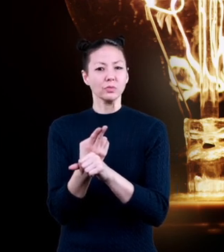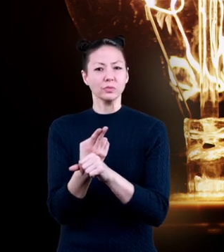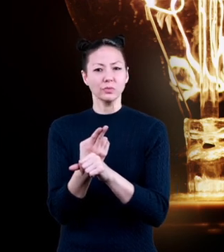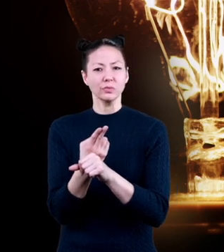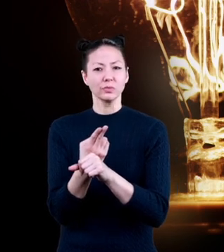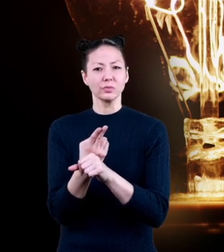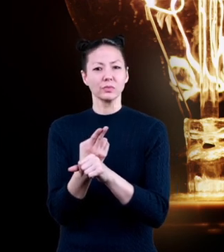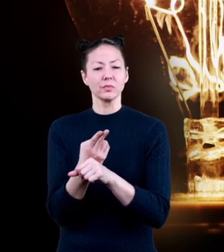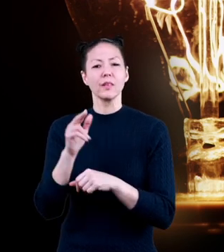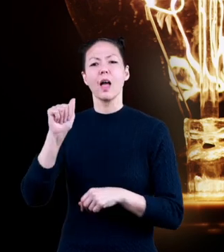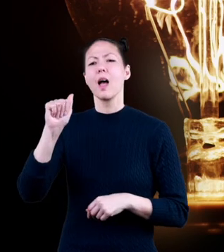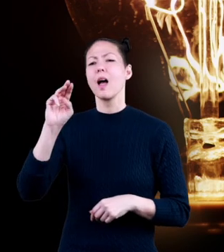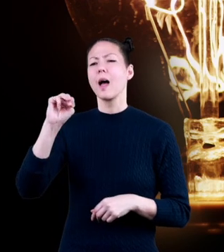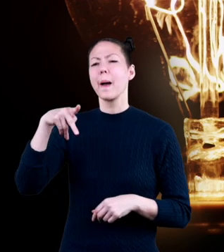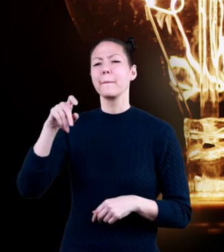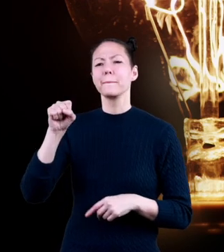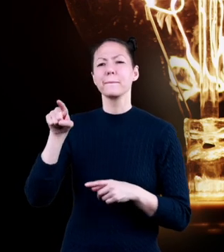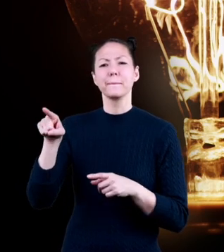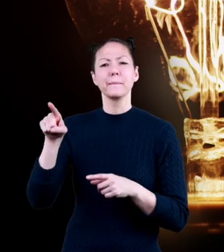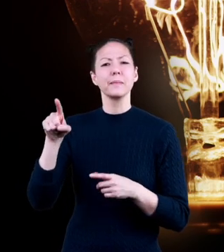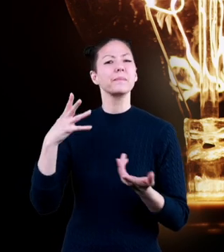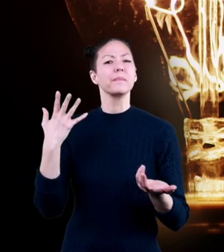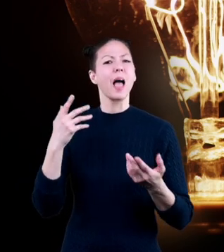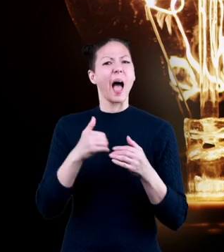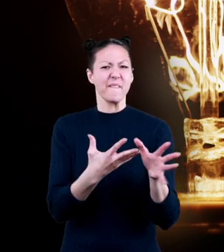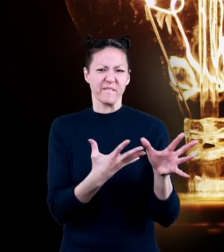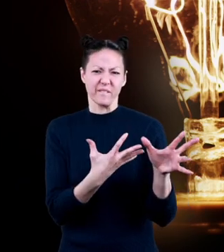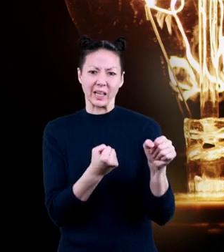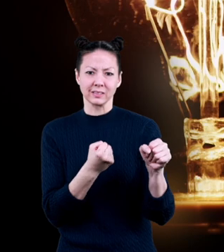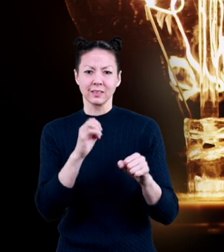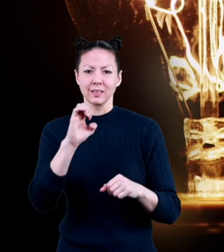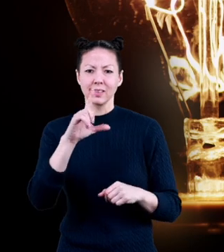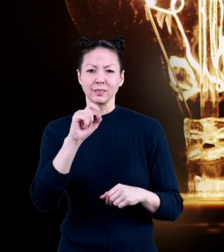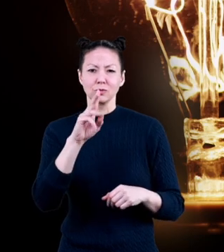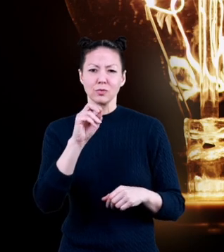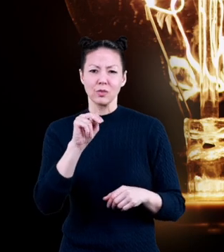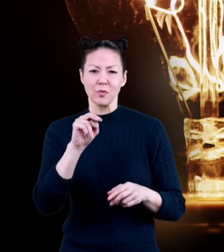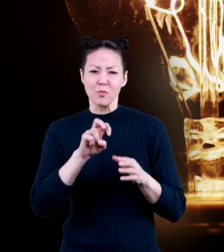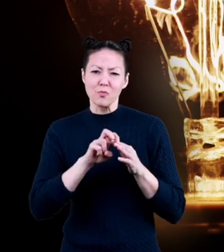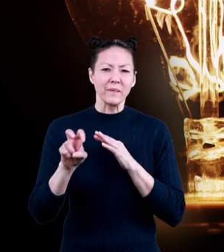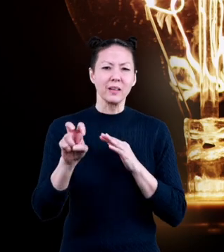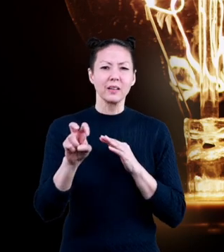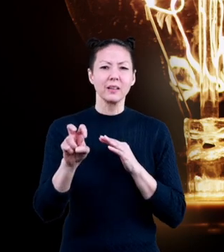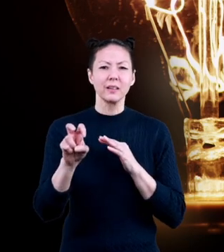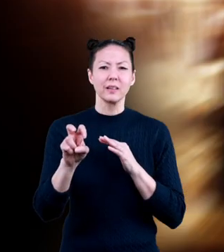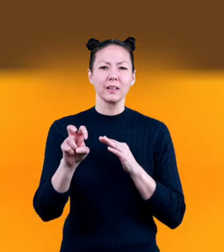And amps. How fast the electrons are traveling to the light bulb.